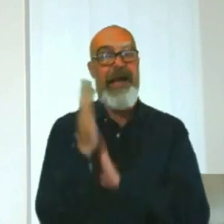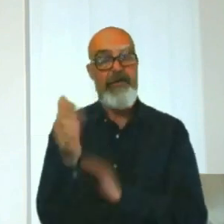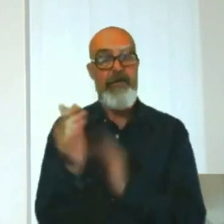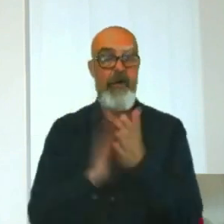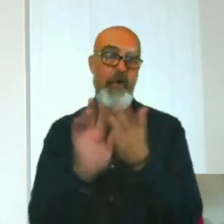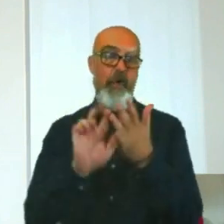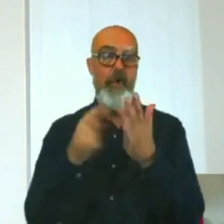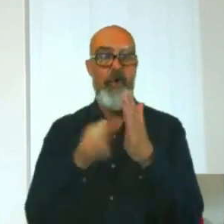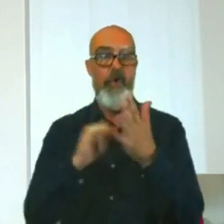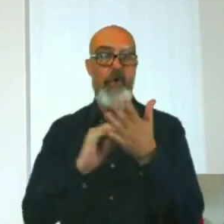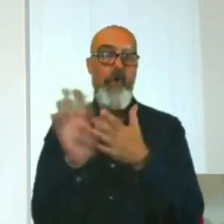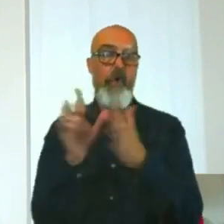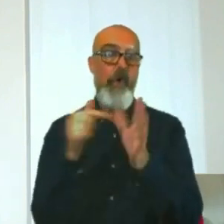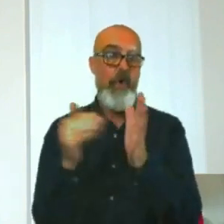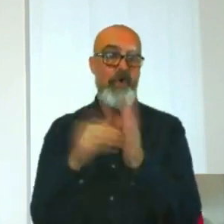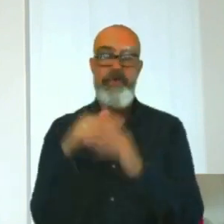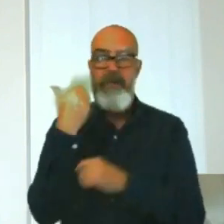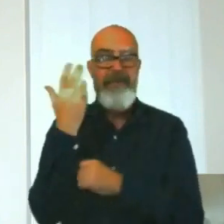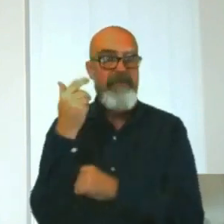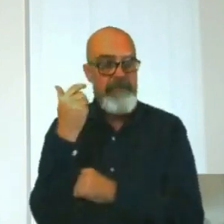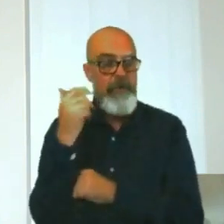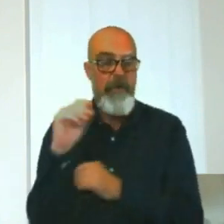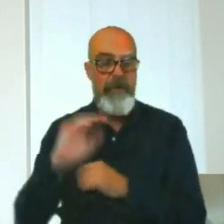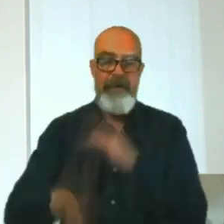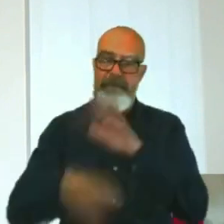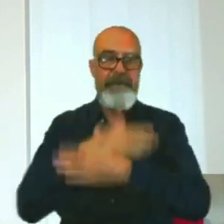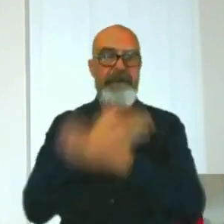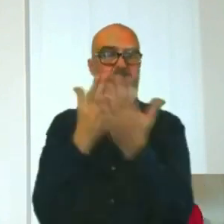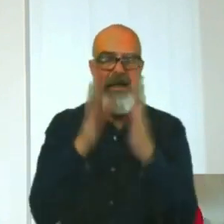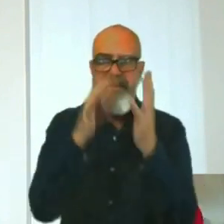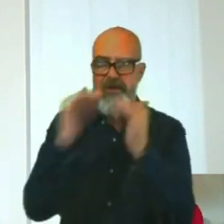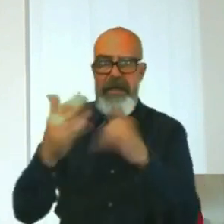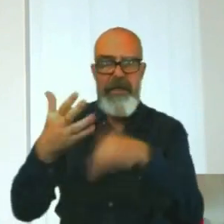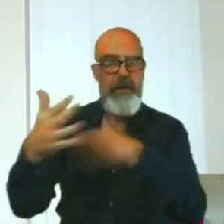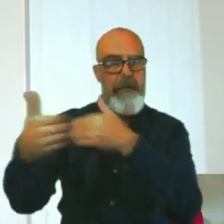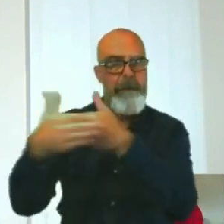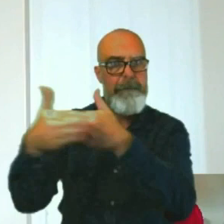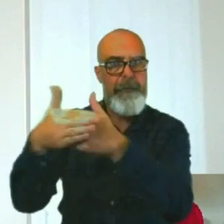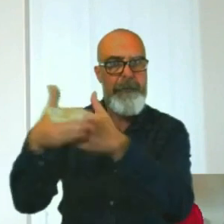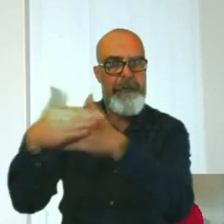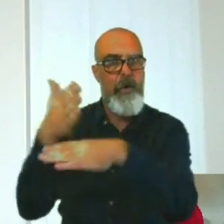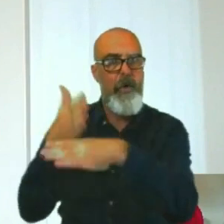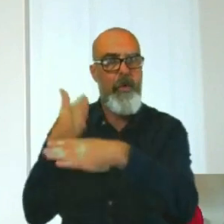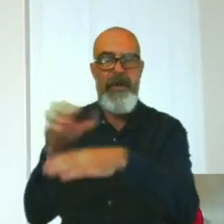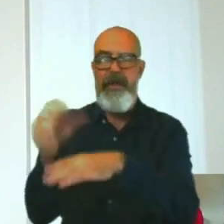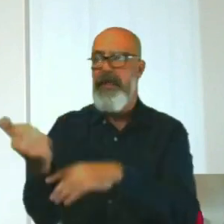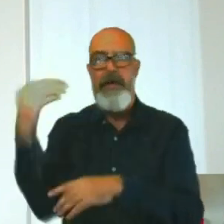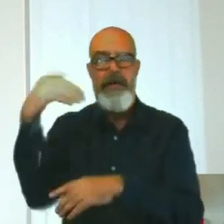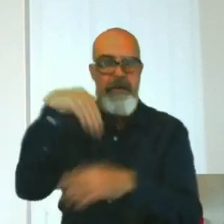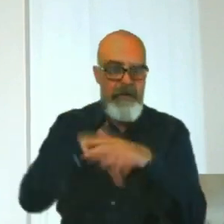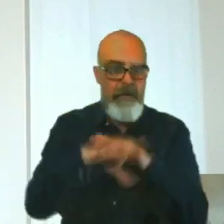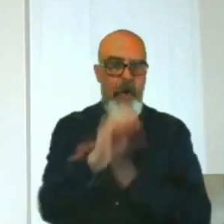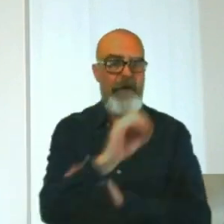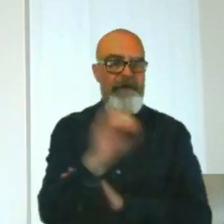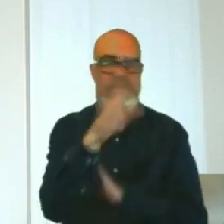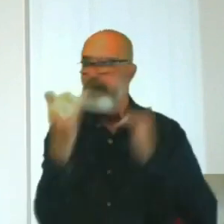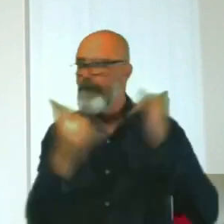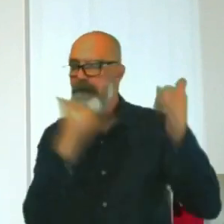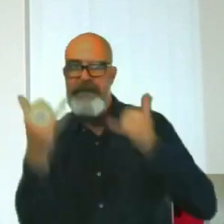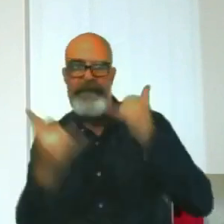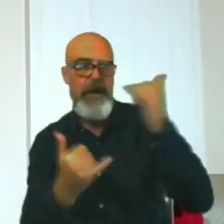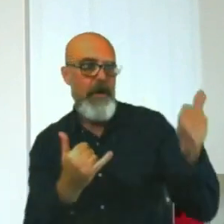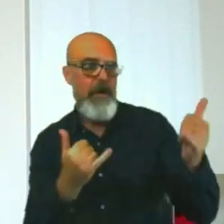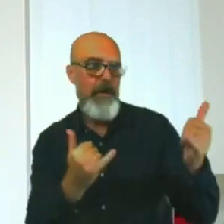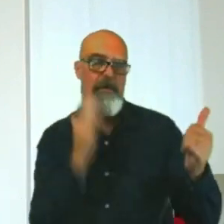blockade work that we'll be taking there in August. And then I was back in the office on calls and visiting depots,